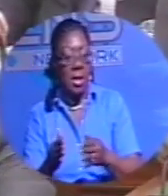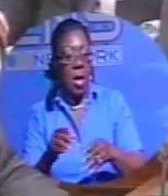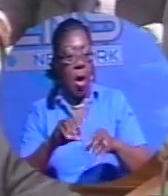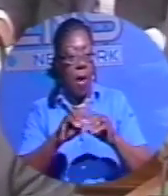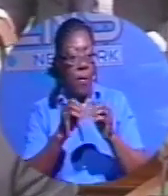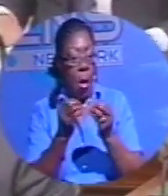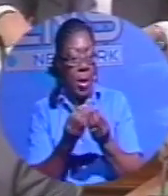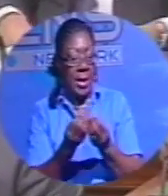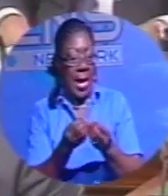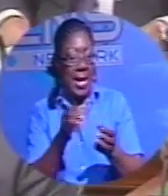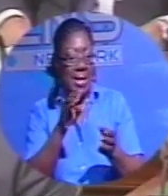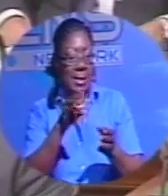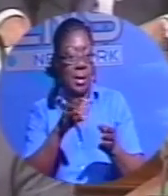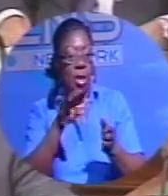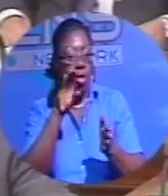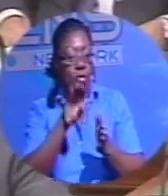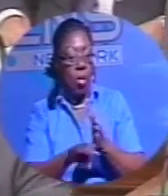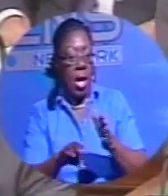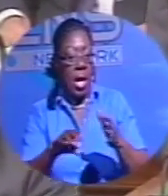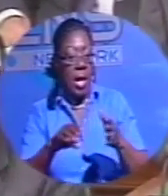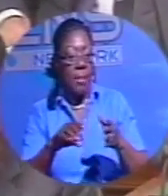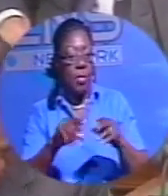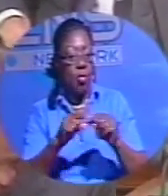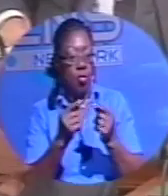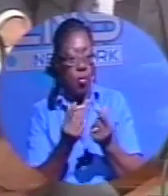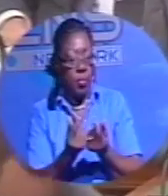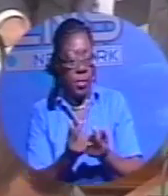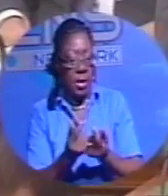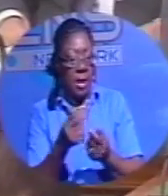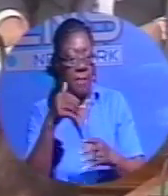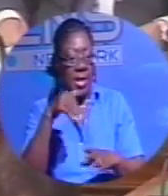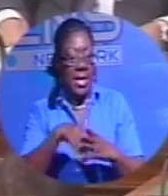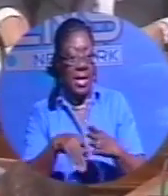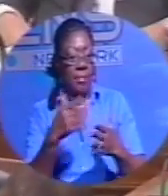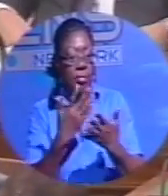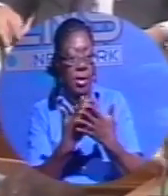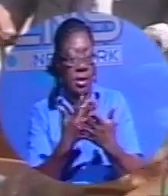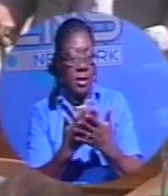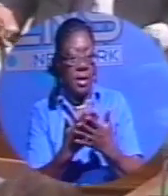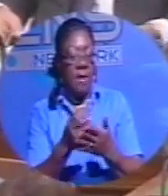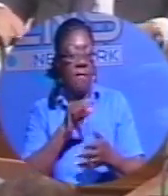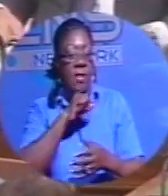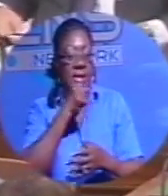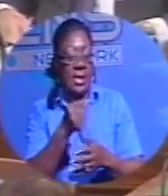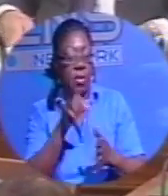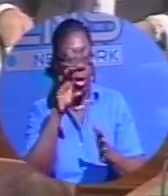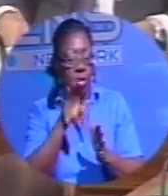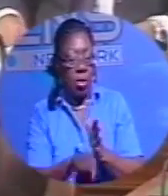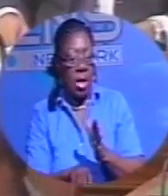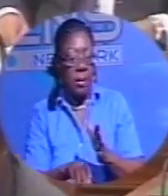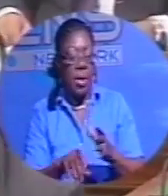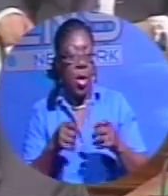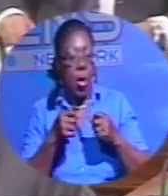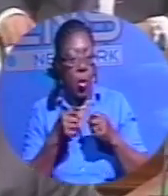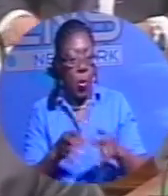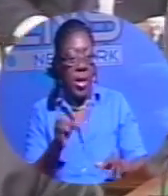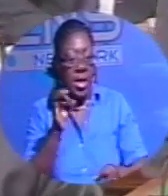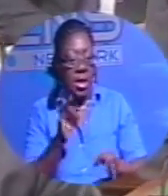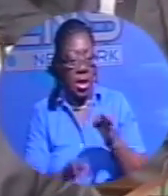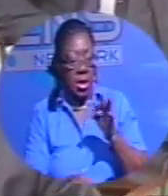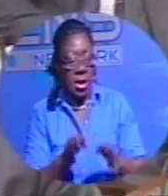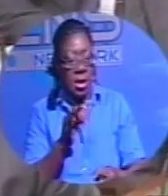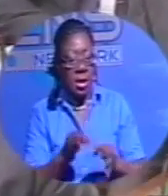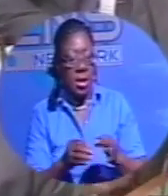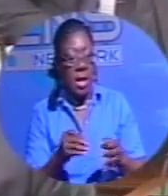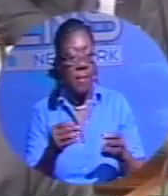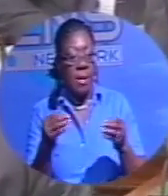groups and members of gangs have been incarcerated for serious crimes. Swift justice meetings are convened weekly